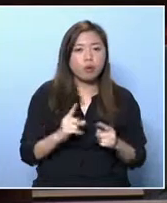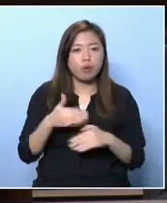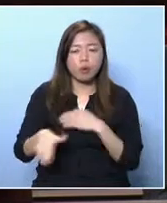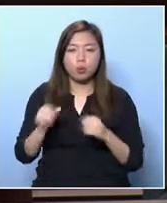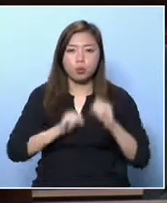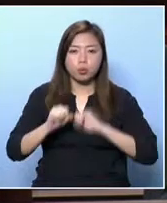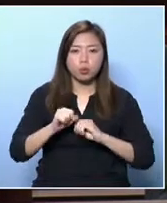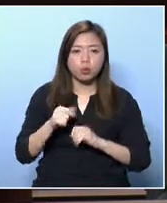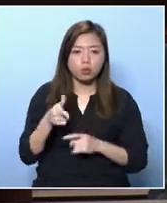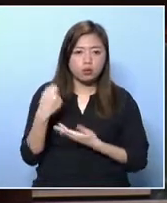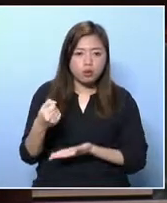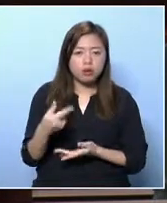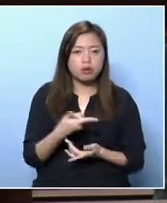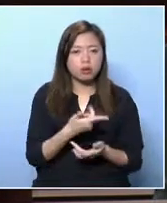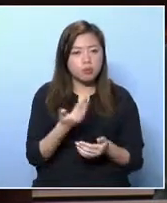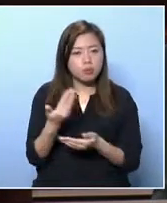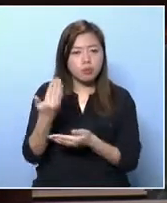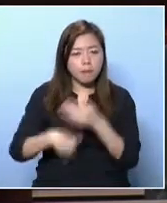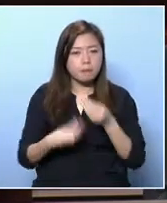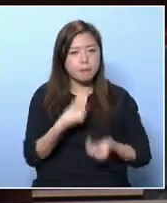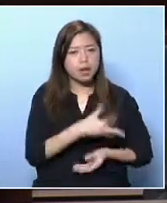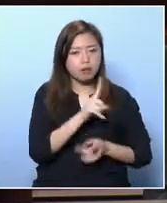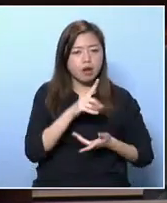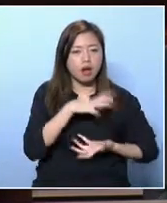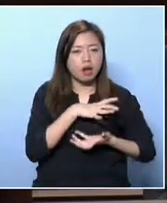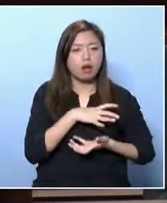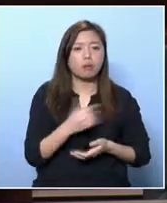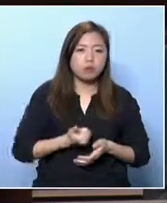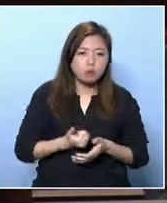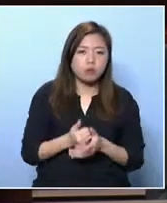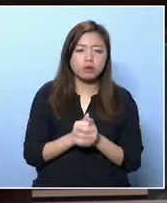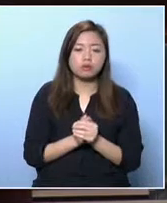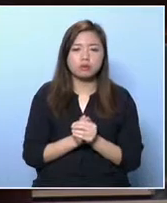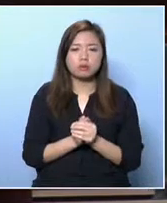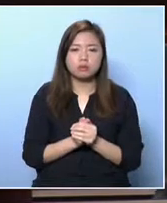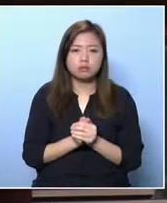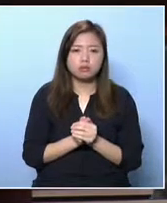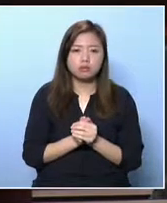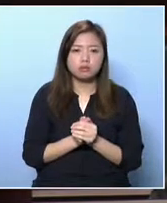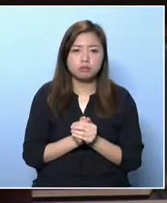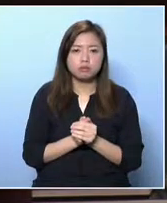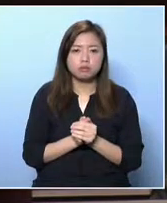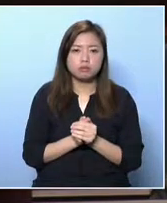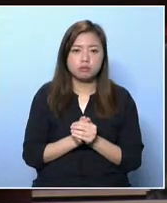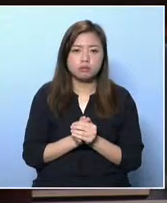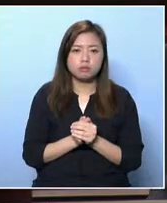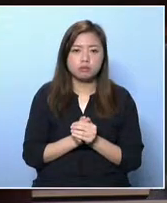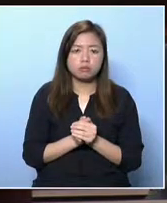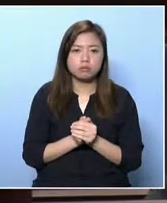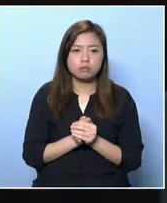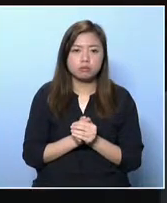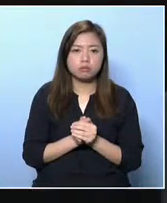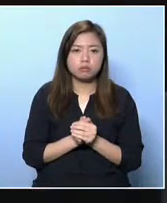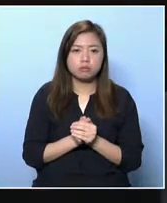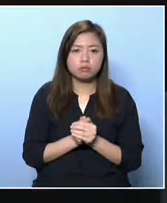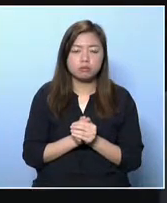scope of subsidies so